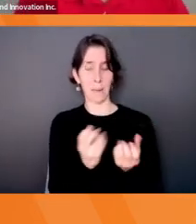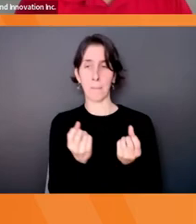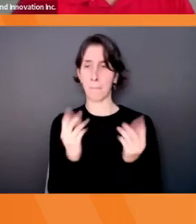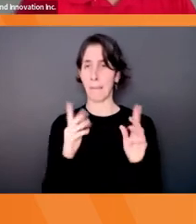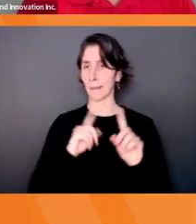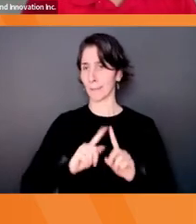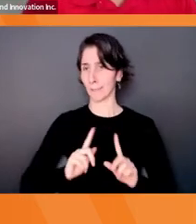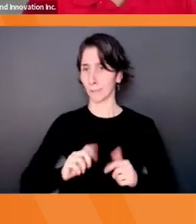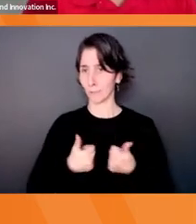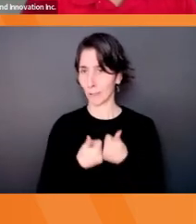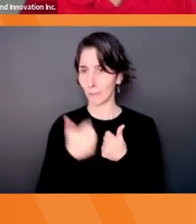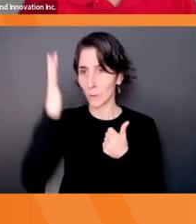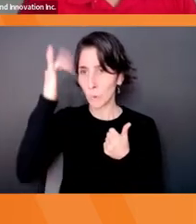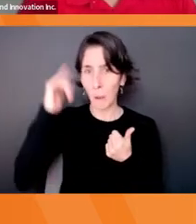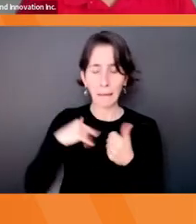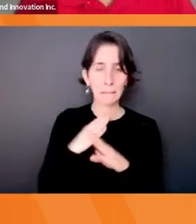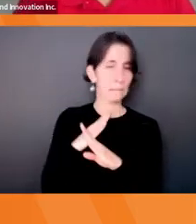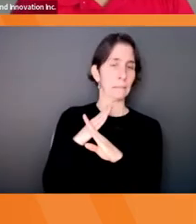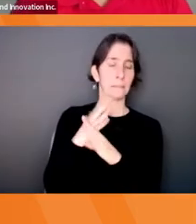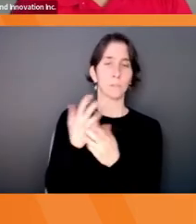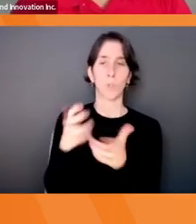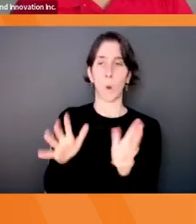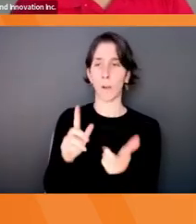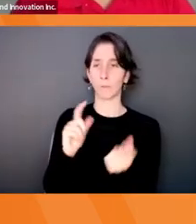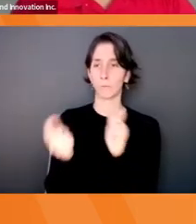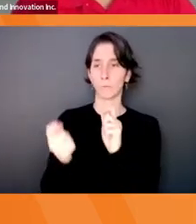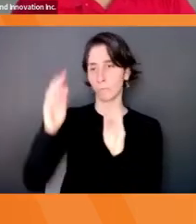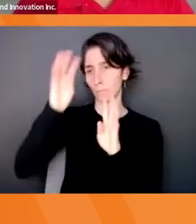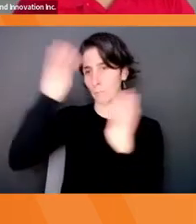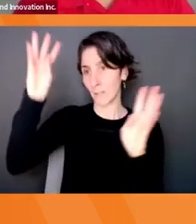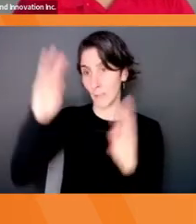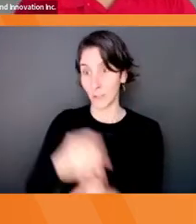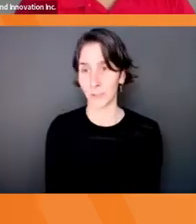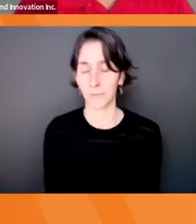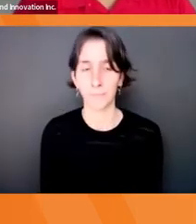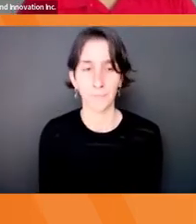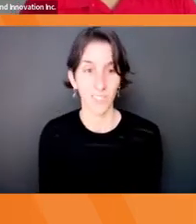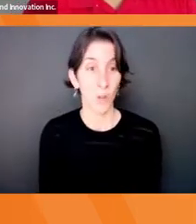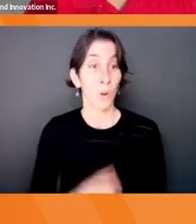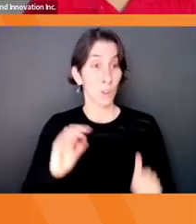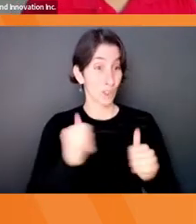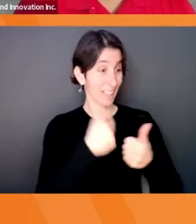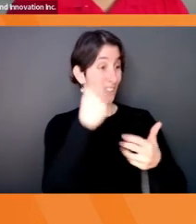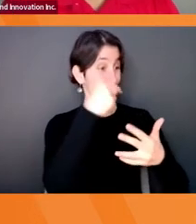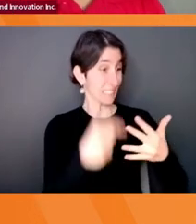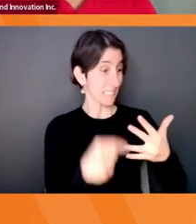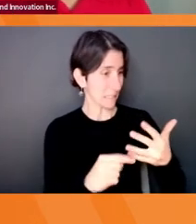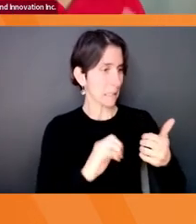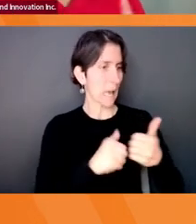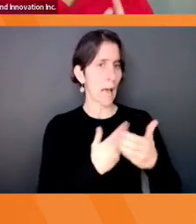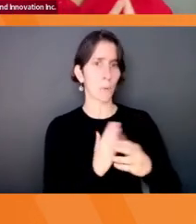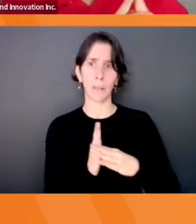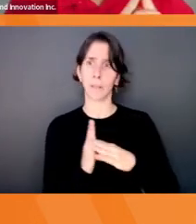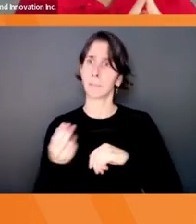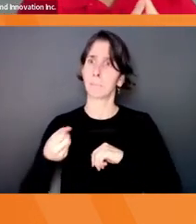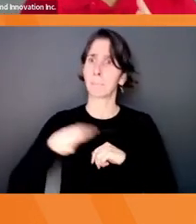of innovation. So how do we overcome these challenges? I'd like to propose to you that it's simple, it's just learning